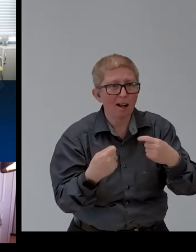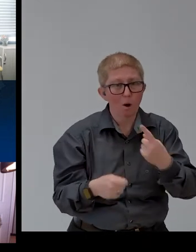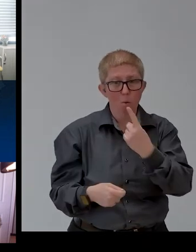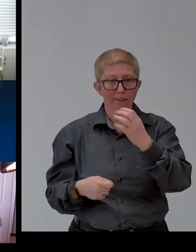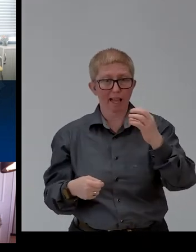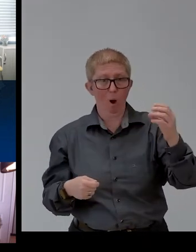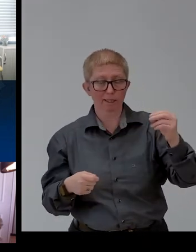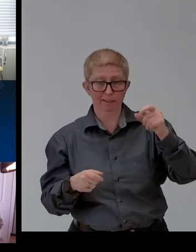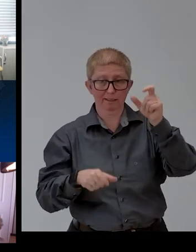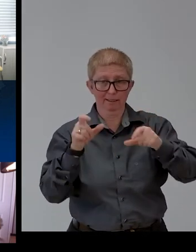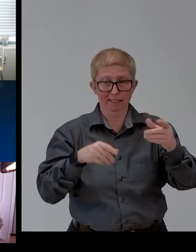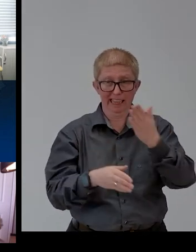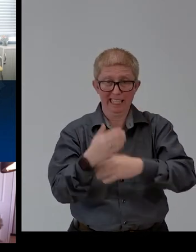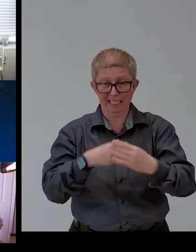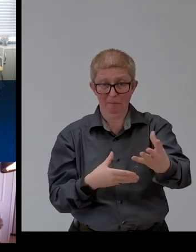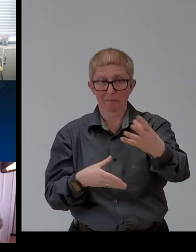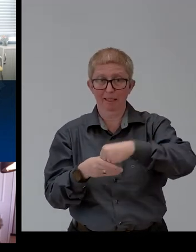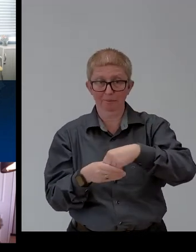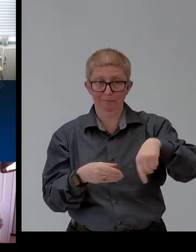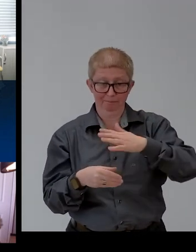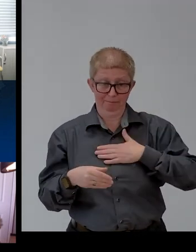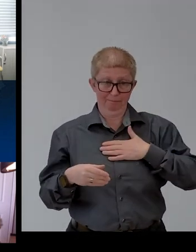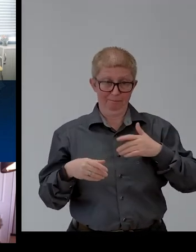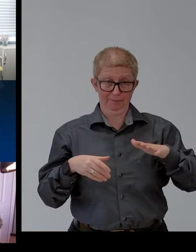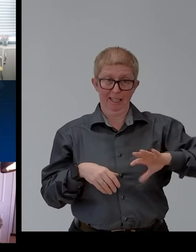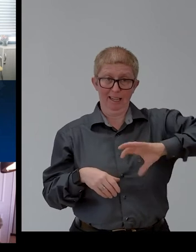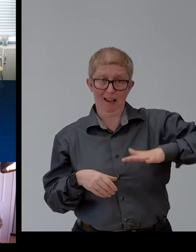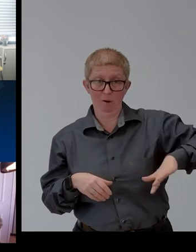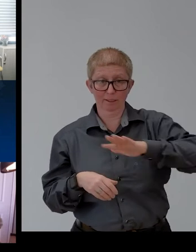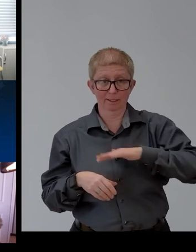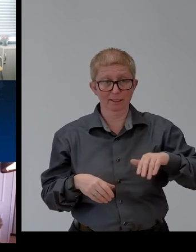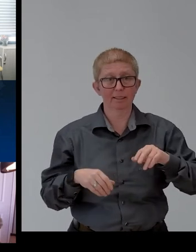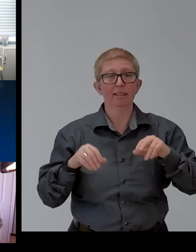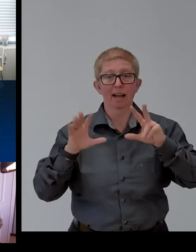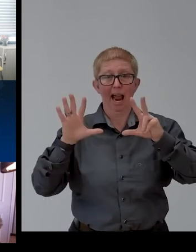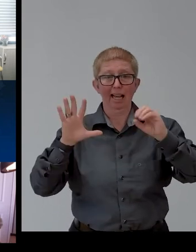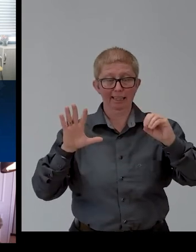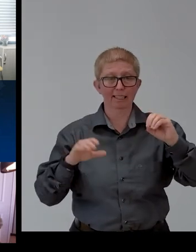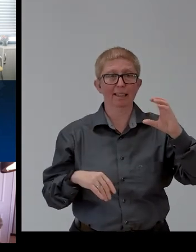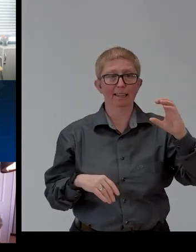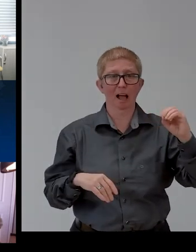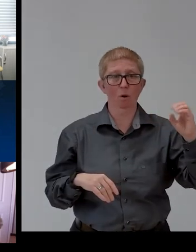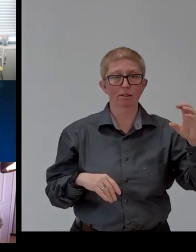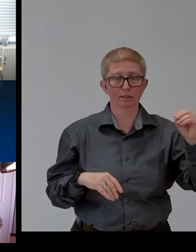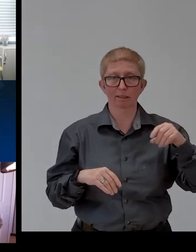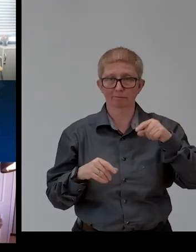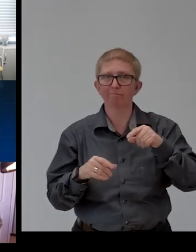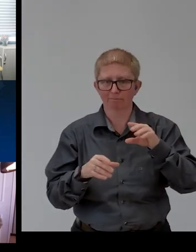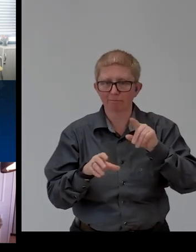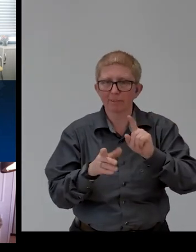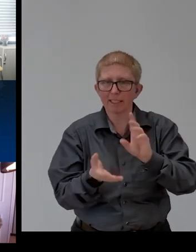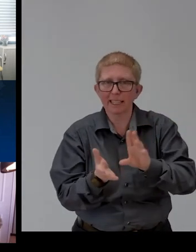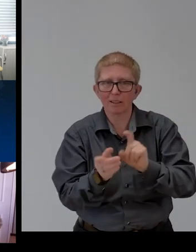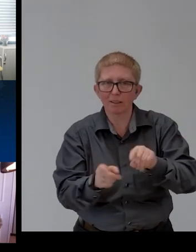We have 18,000 plus active users from both markets. we believe barrier breaks when communication